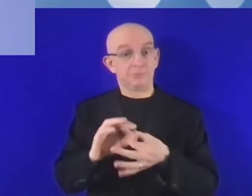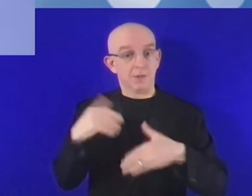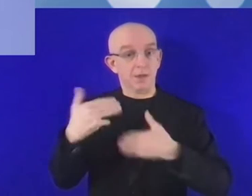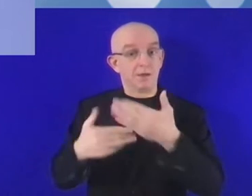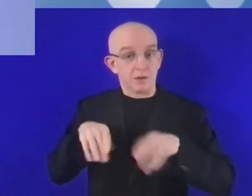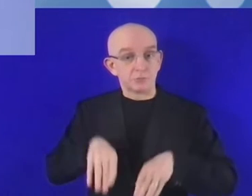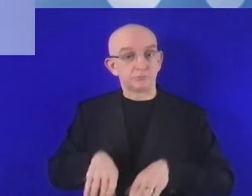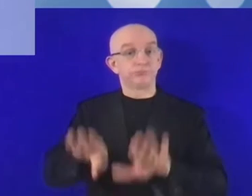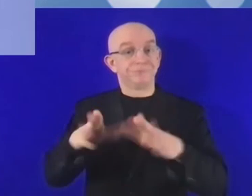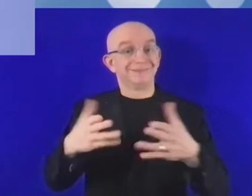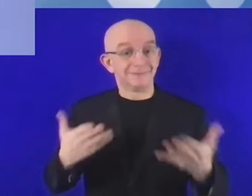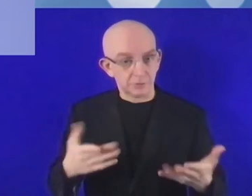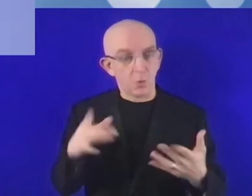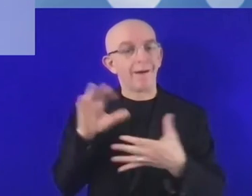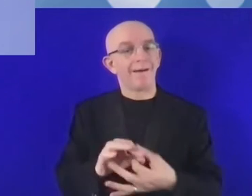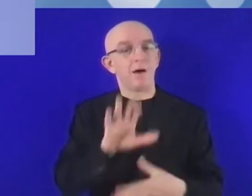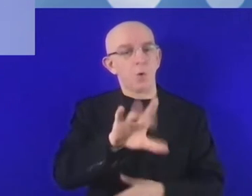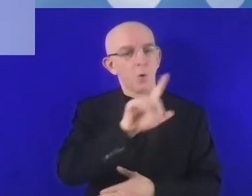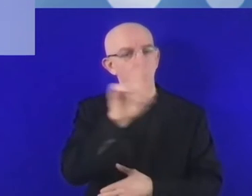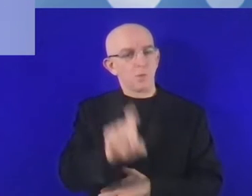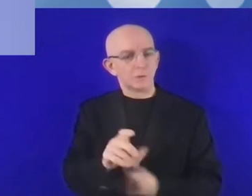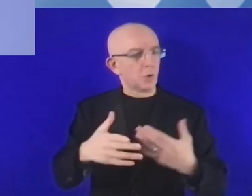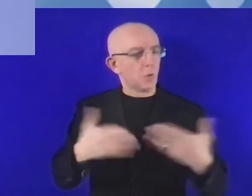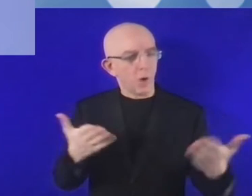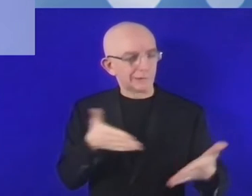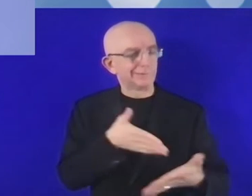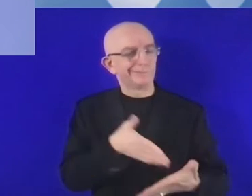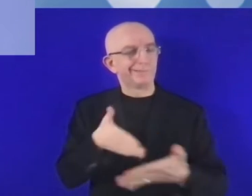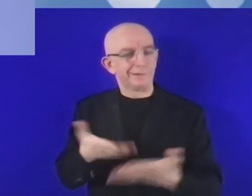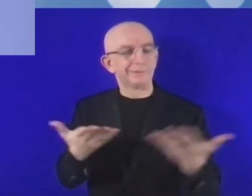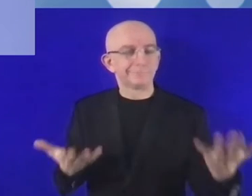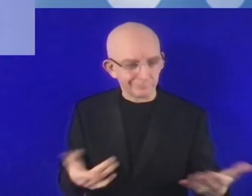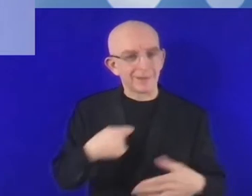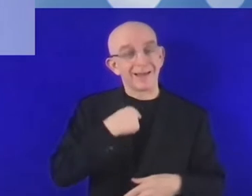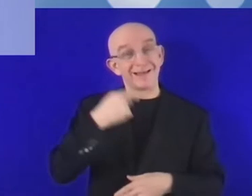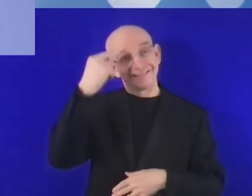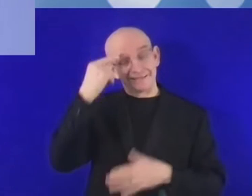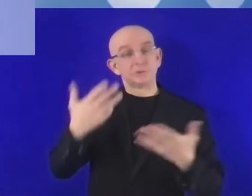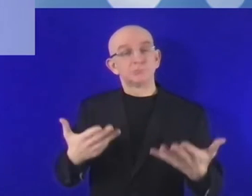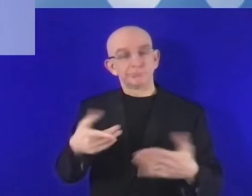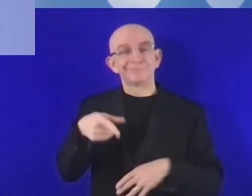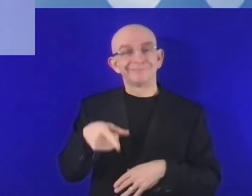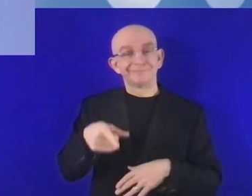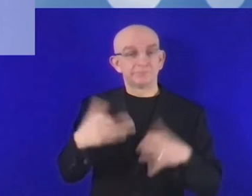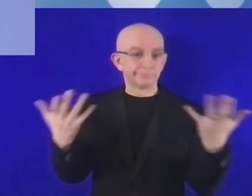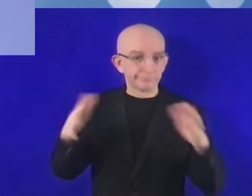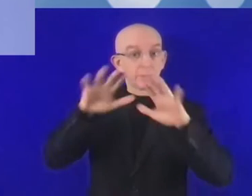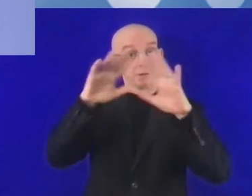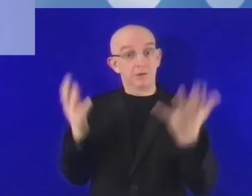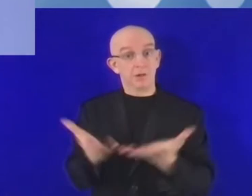tackled by international community, digital gap in financing,